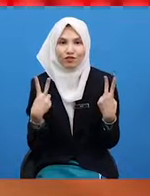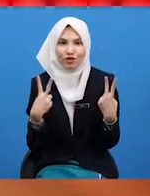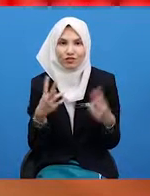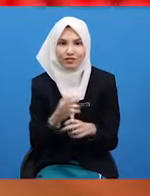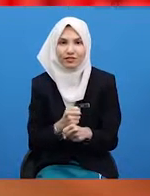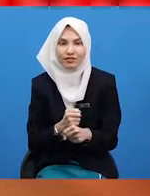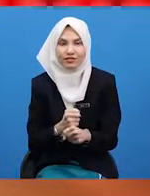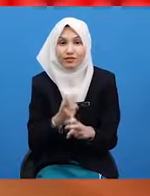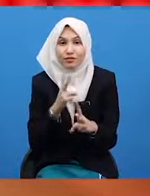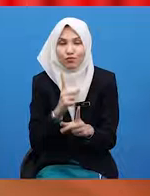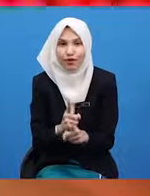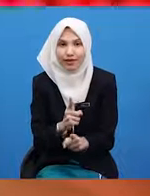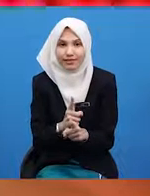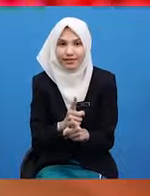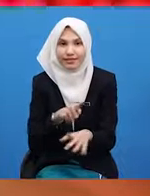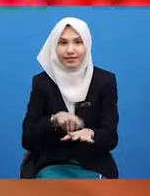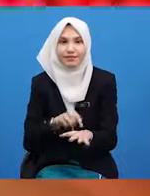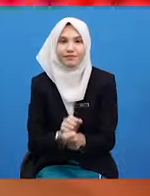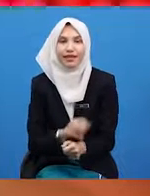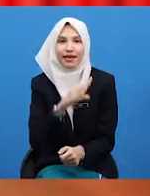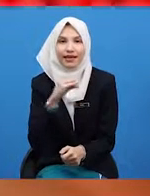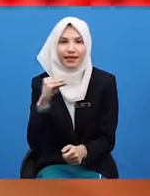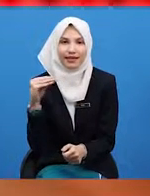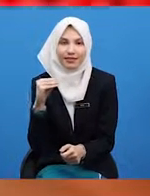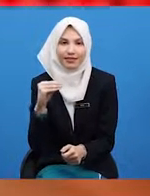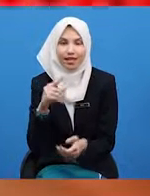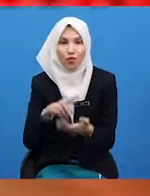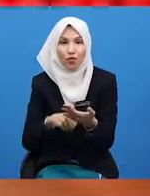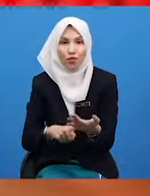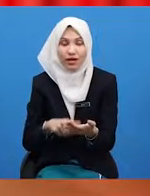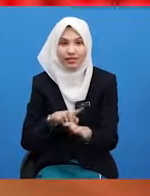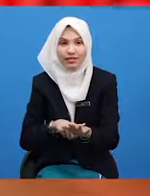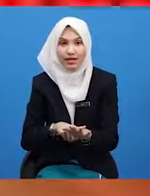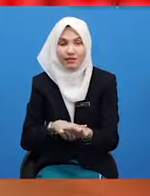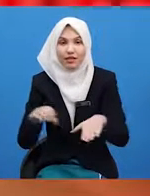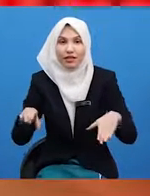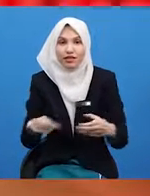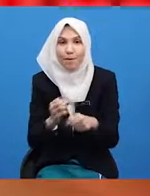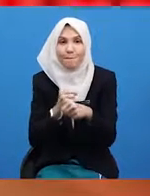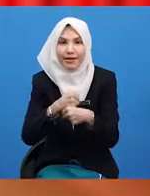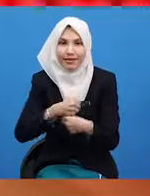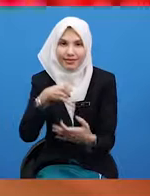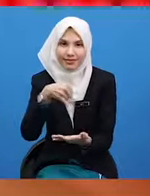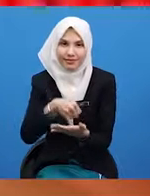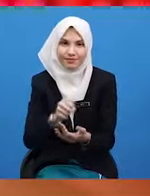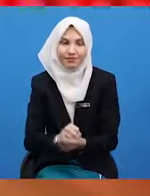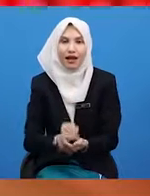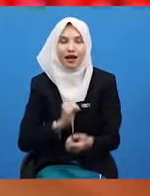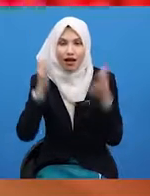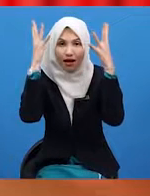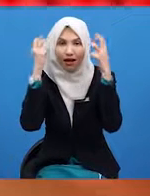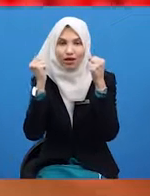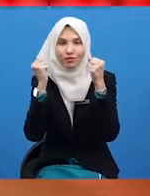the right time? And what time do you make it? I hope